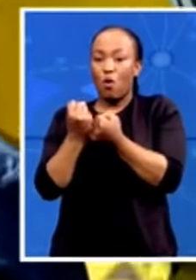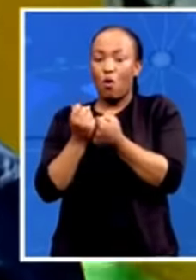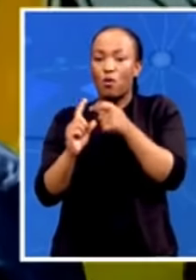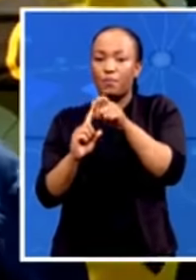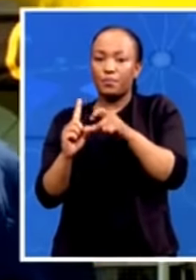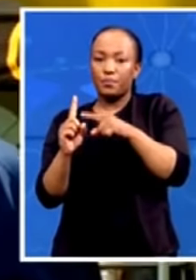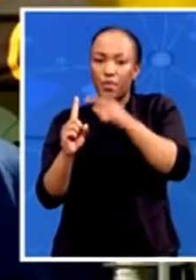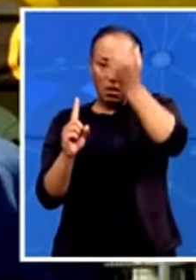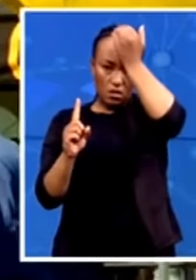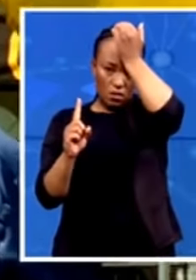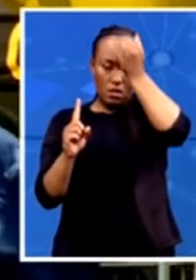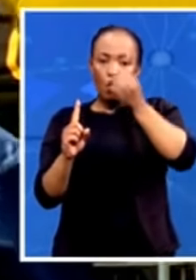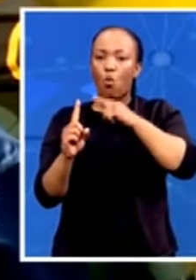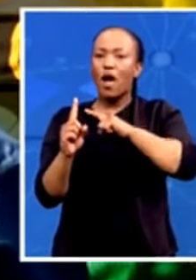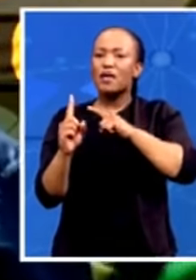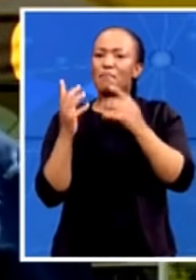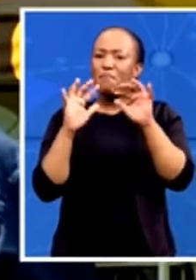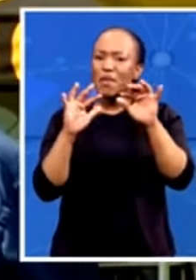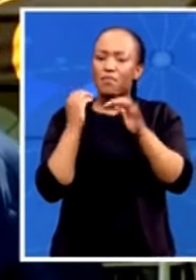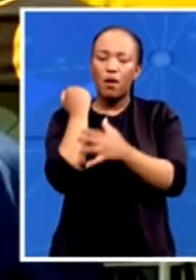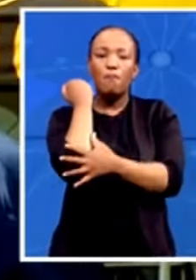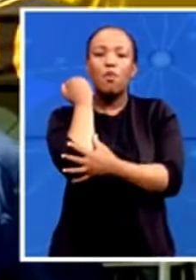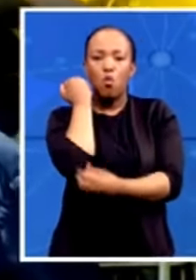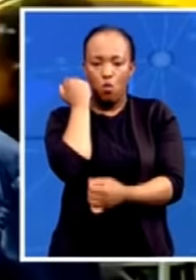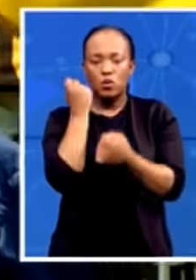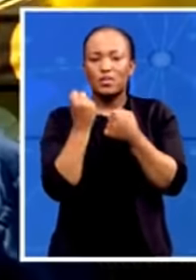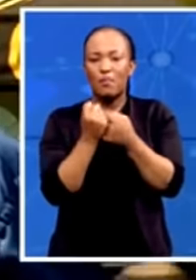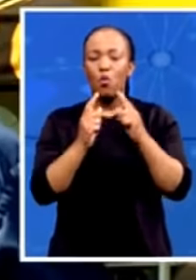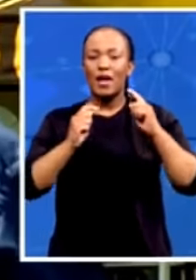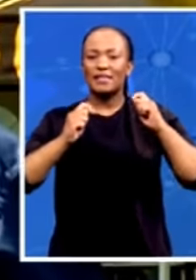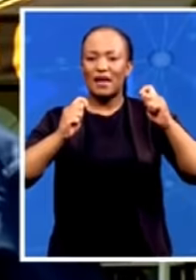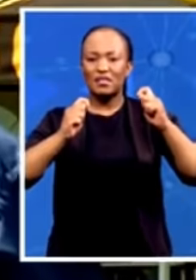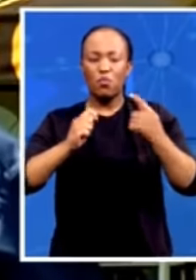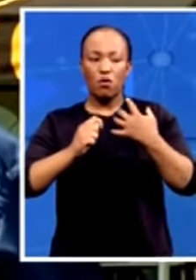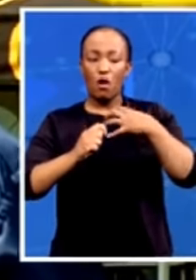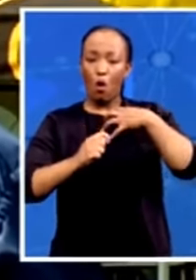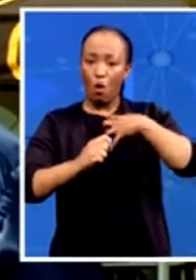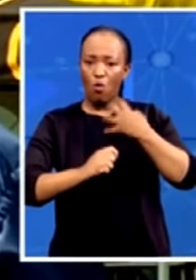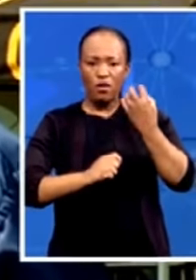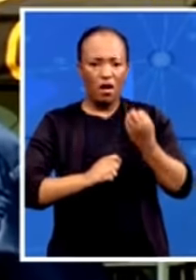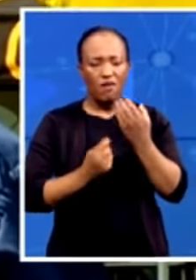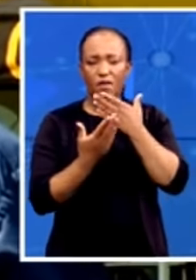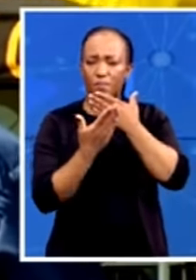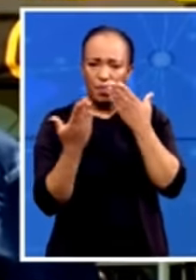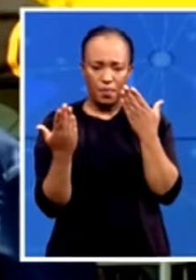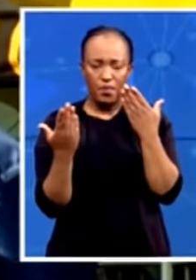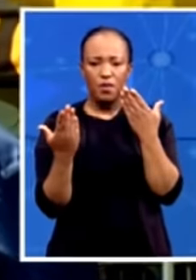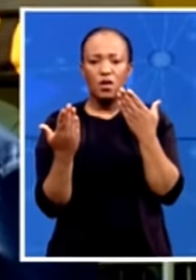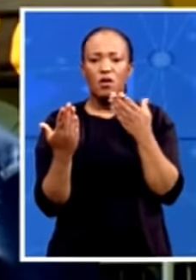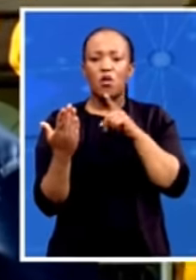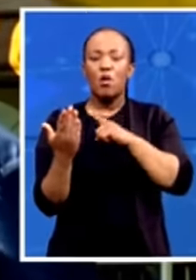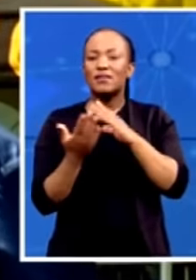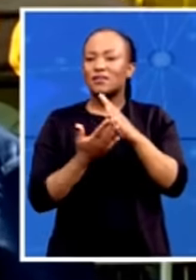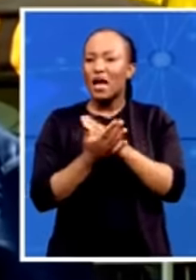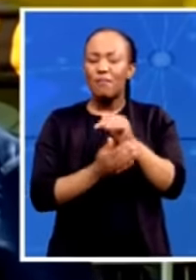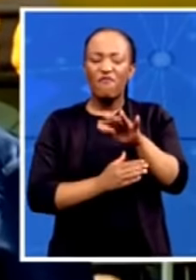transport, who rely on public transport. And in many instances, we do not even have 15 rent to pay for a taxi from the township